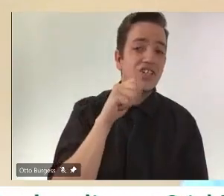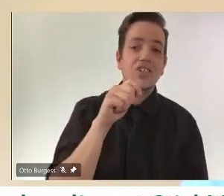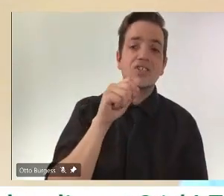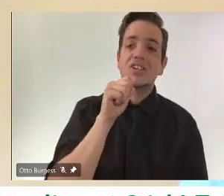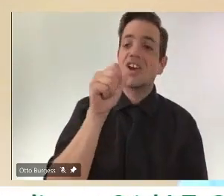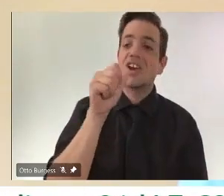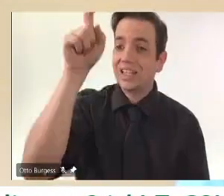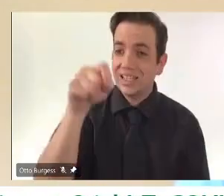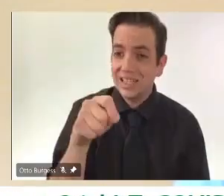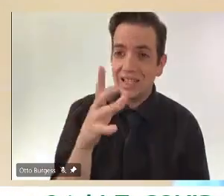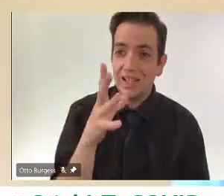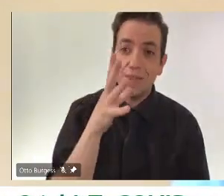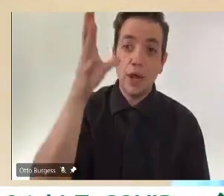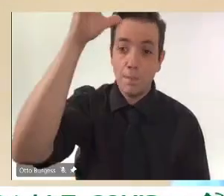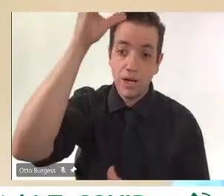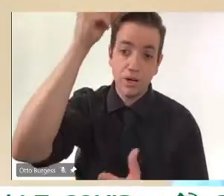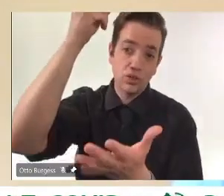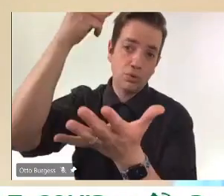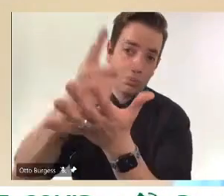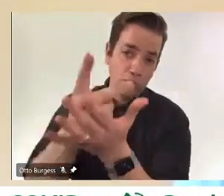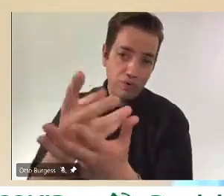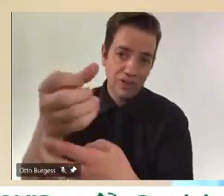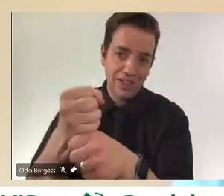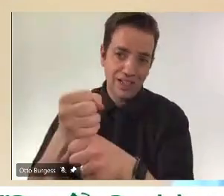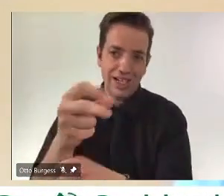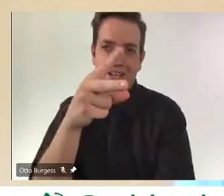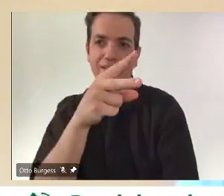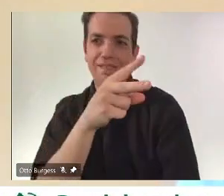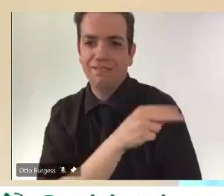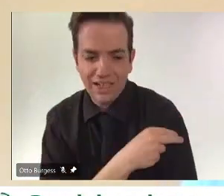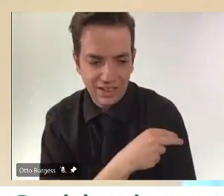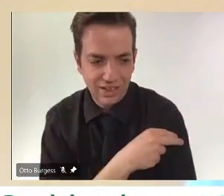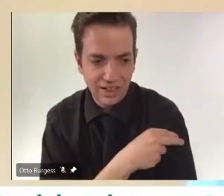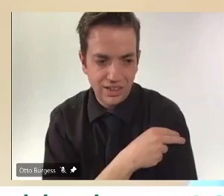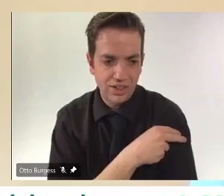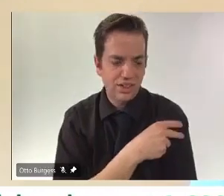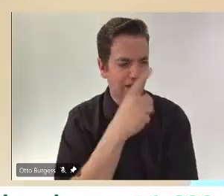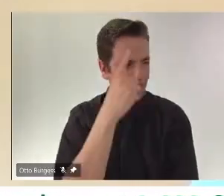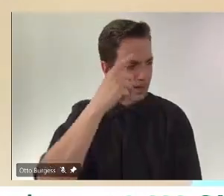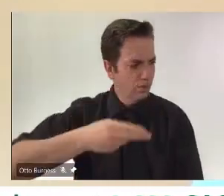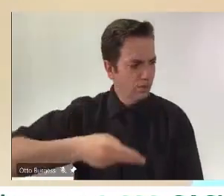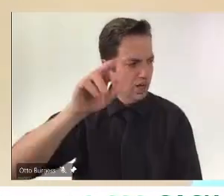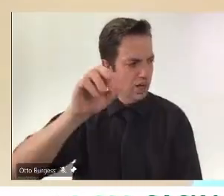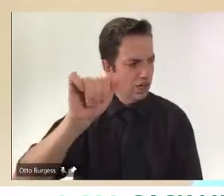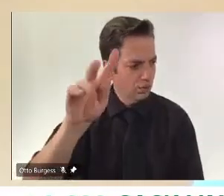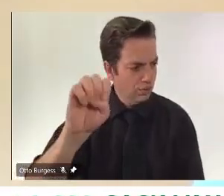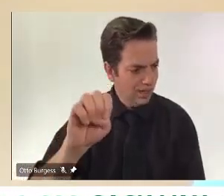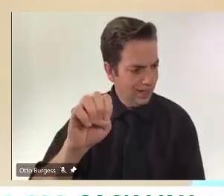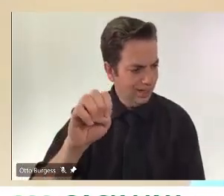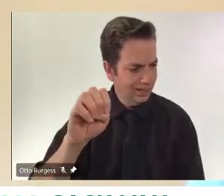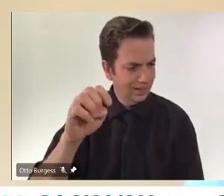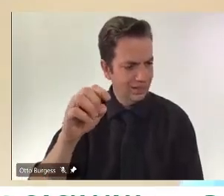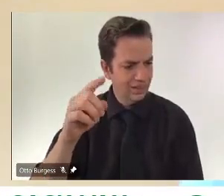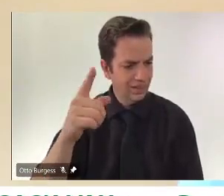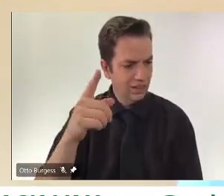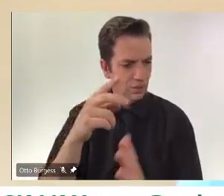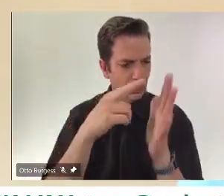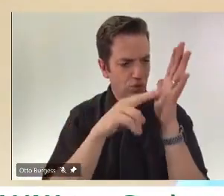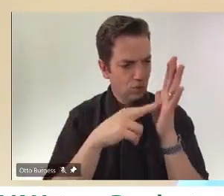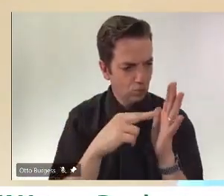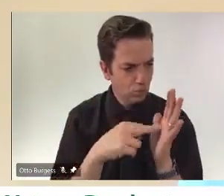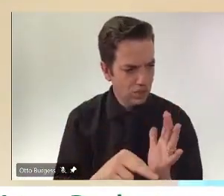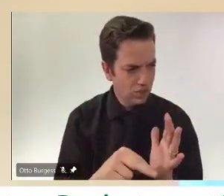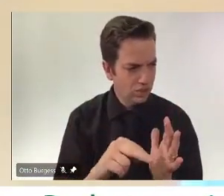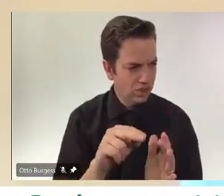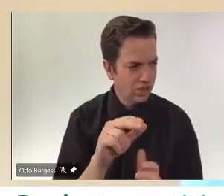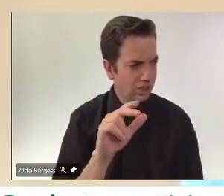rate, I think the Angus Reid poll, believe, if I'm recalling correctly, was 24% might be vaccine hesitant in the province. So,